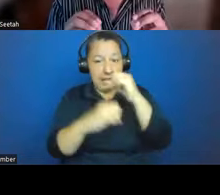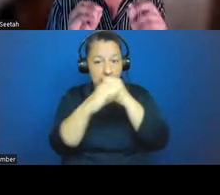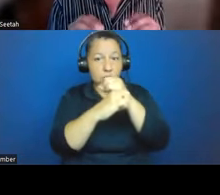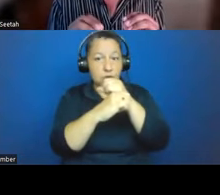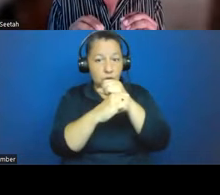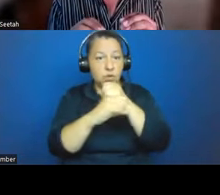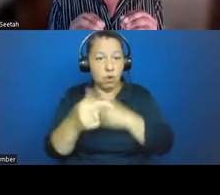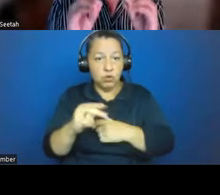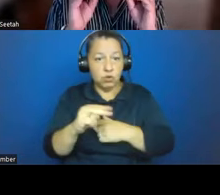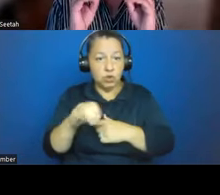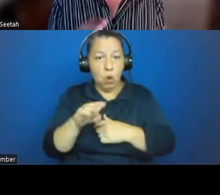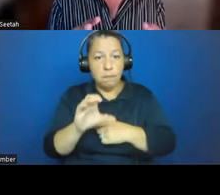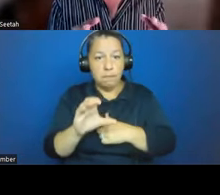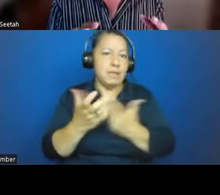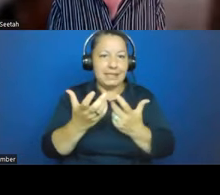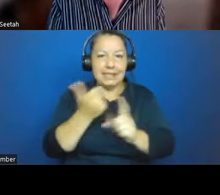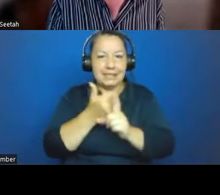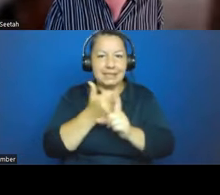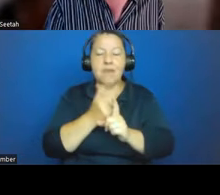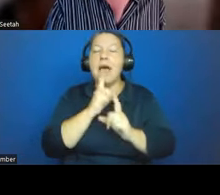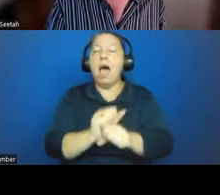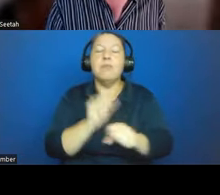crucial for understanding transmission.